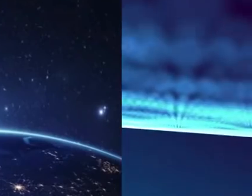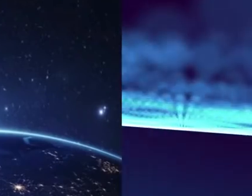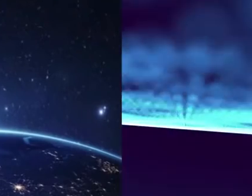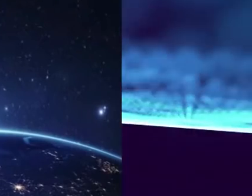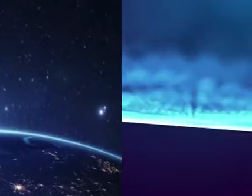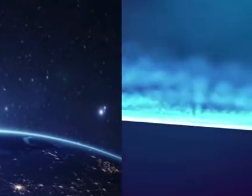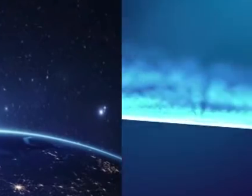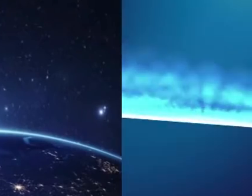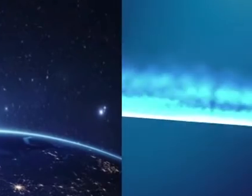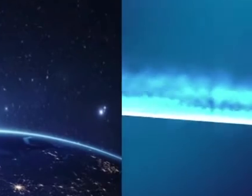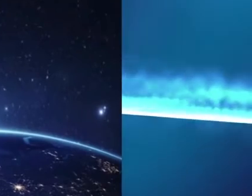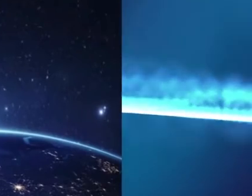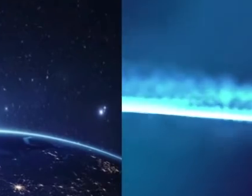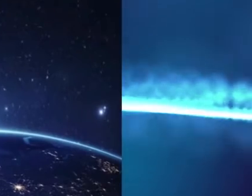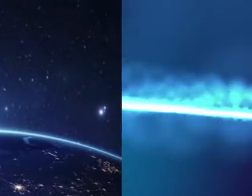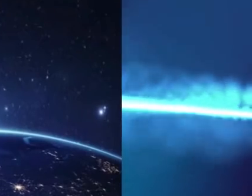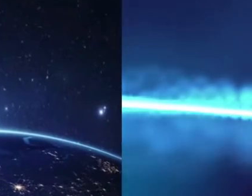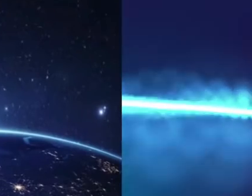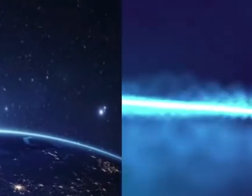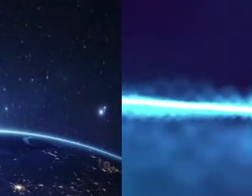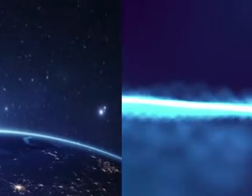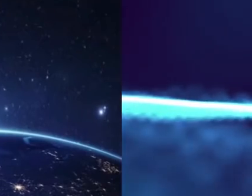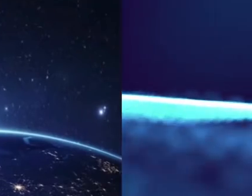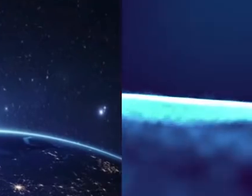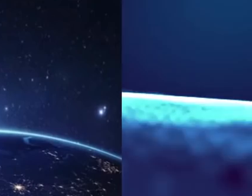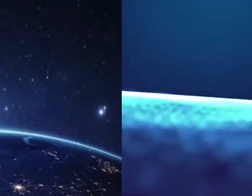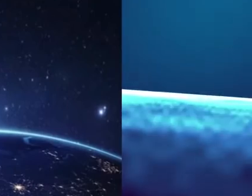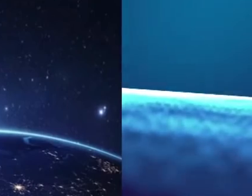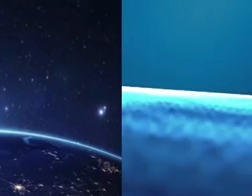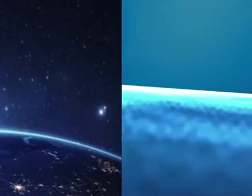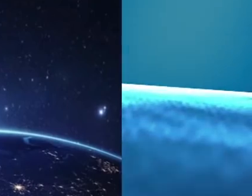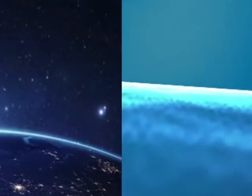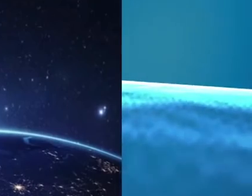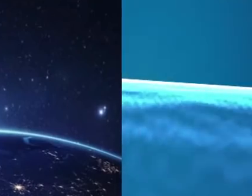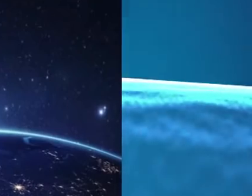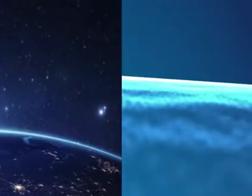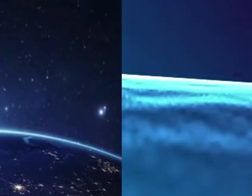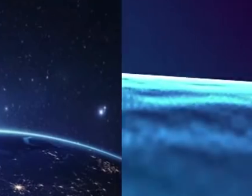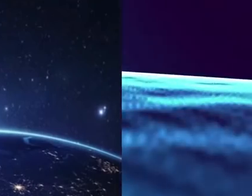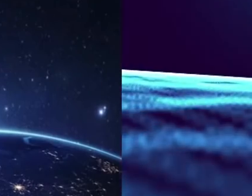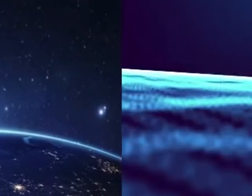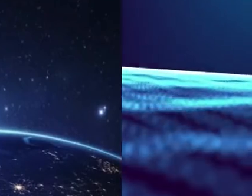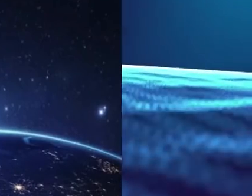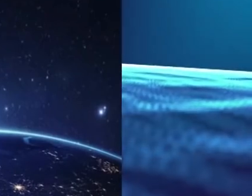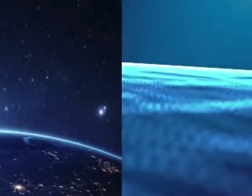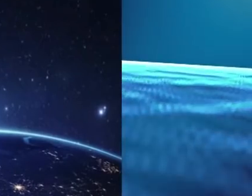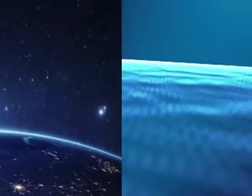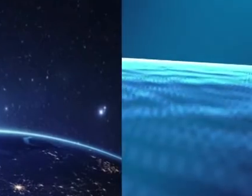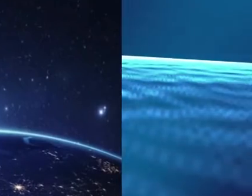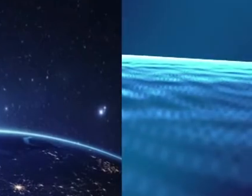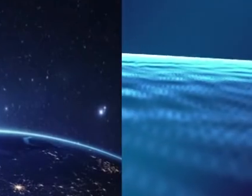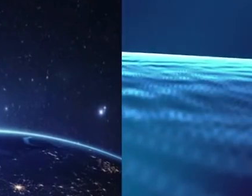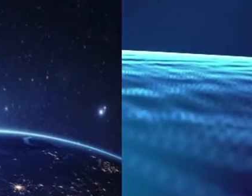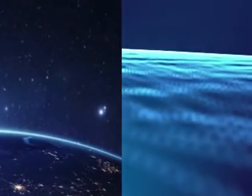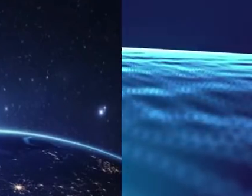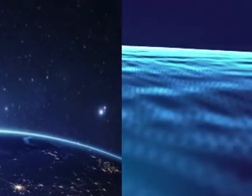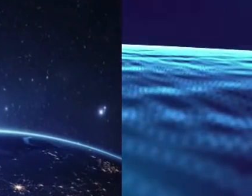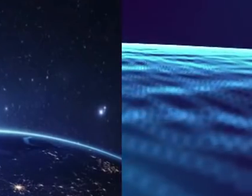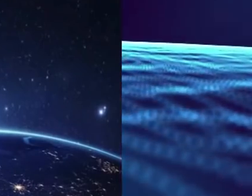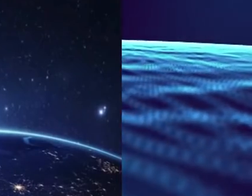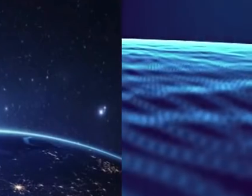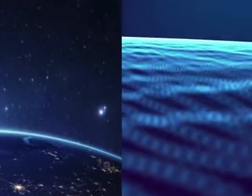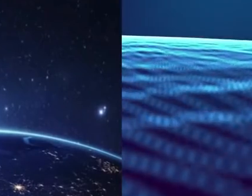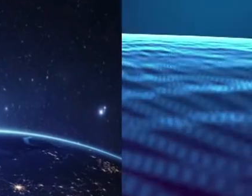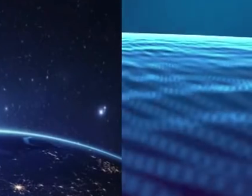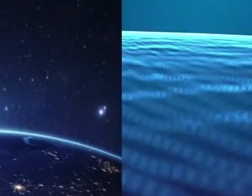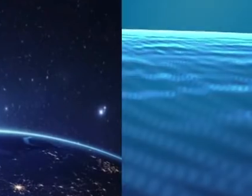We have a duty to care for you and that is what we will do each and every single step of the way. Thank you very much. for you and care for